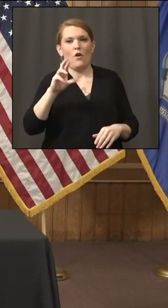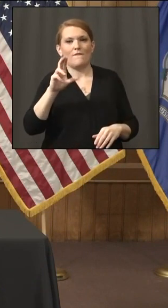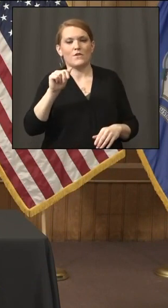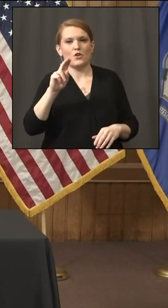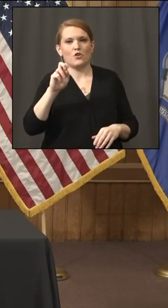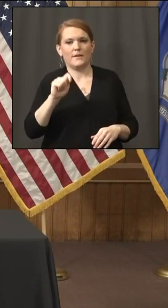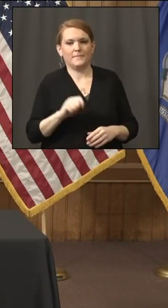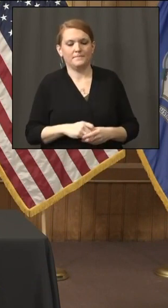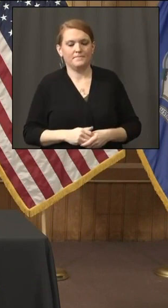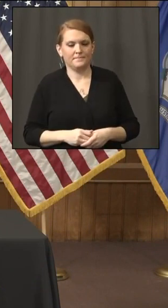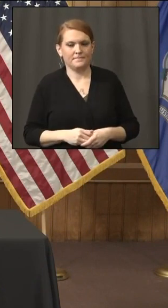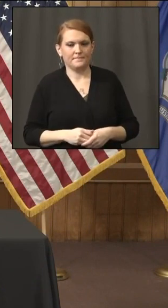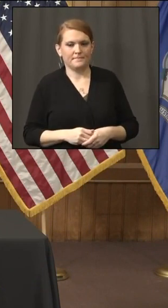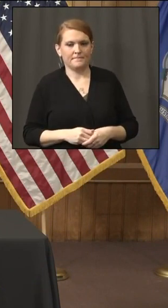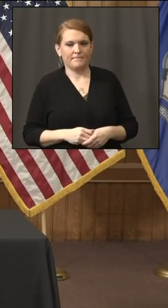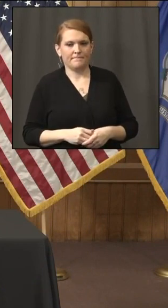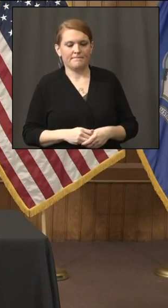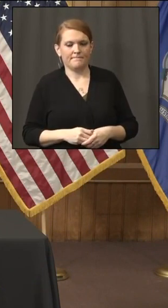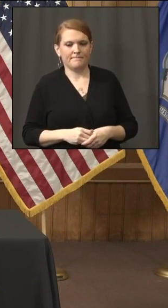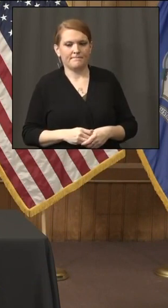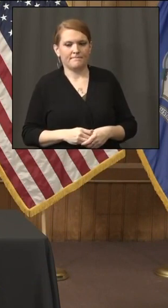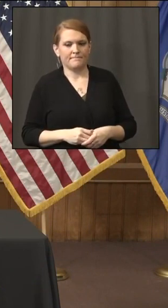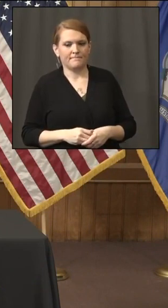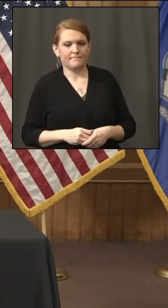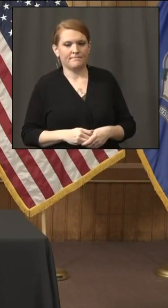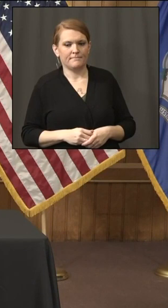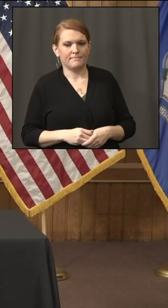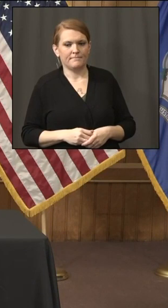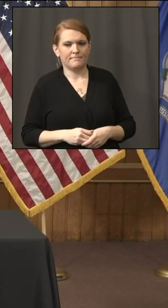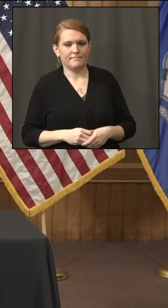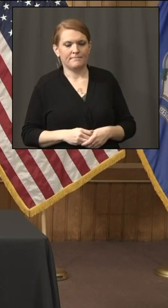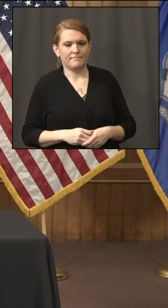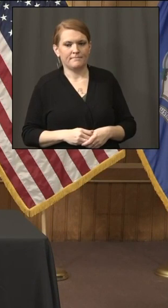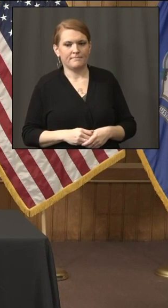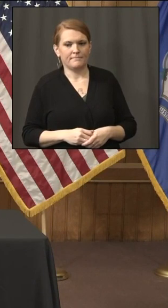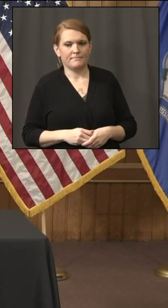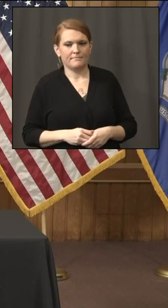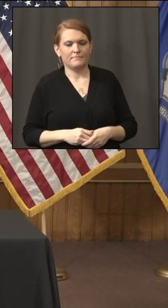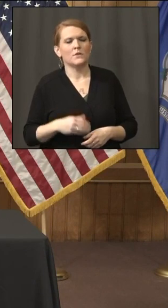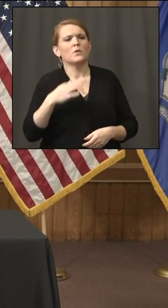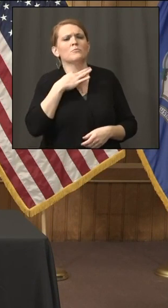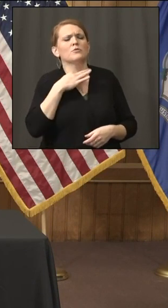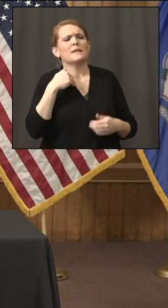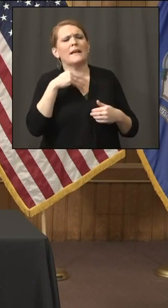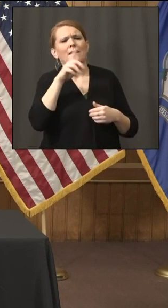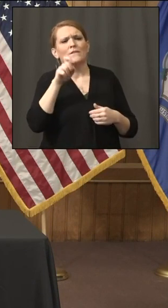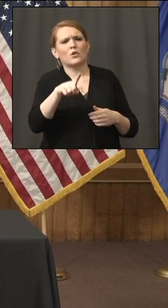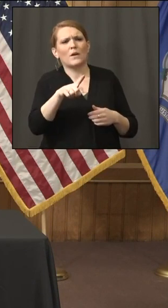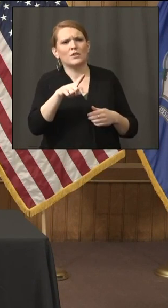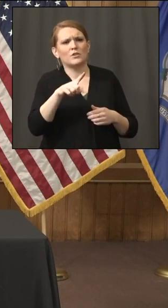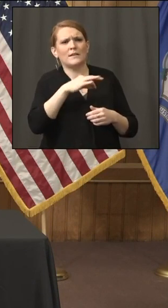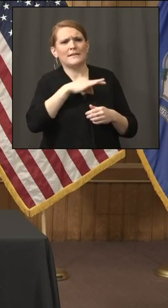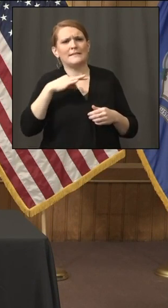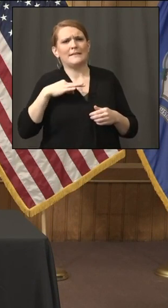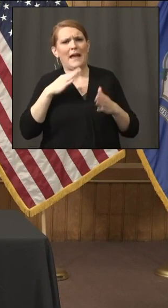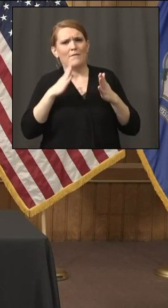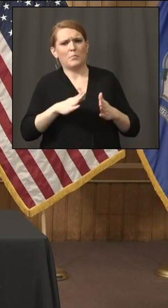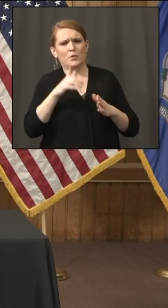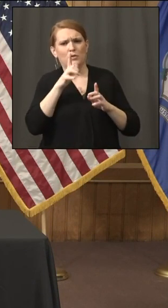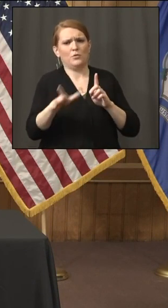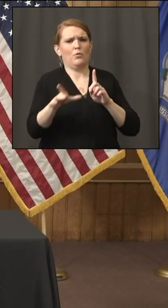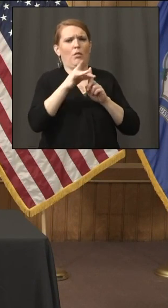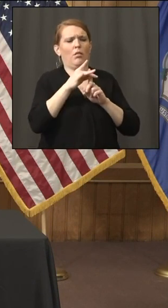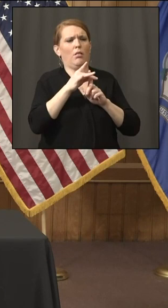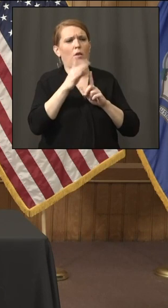Hi. I just had a question about the staffer who tested positive. Wondering if you would mind identifying their position or type of